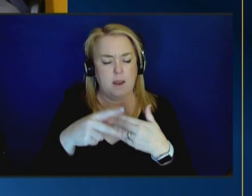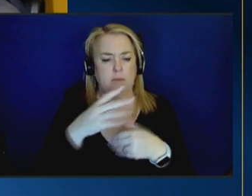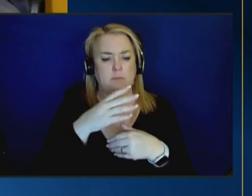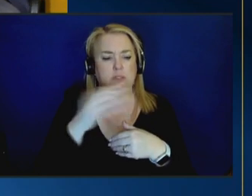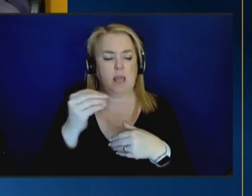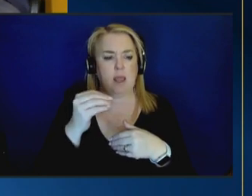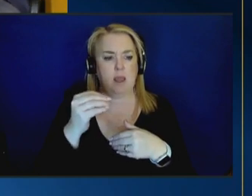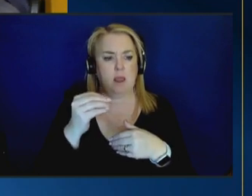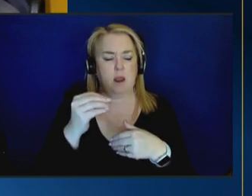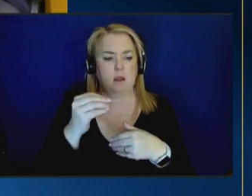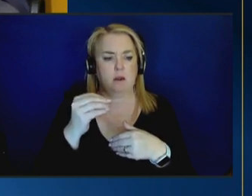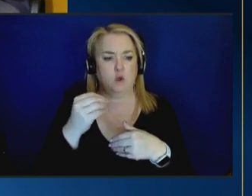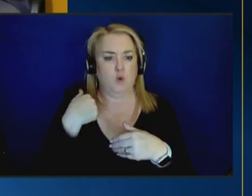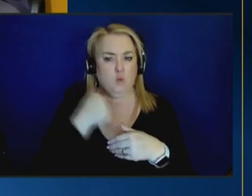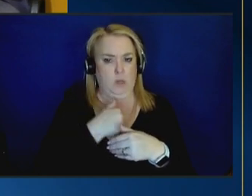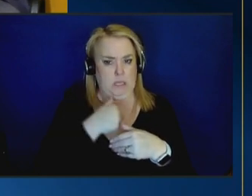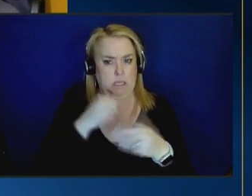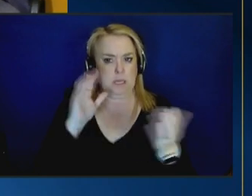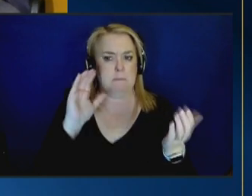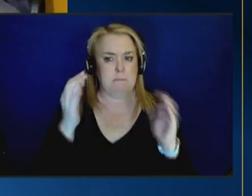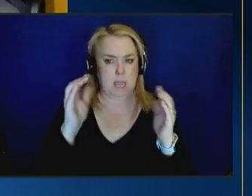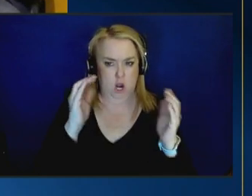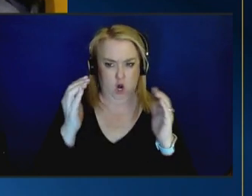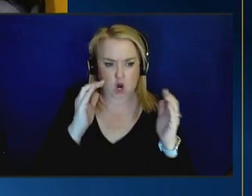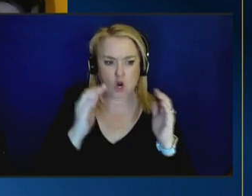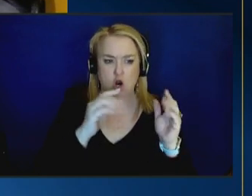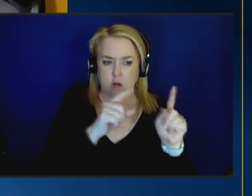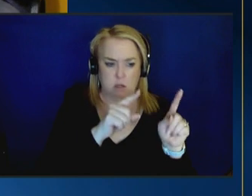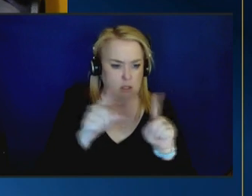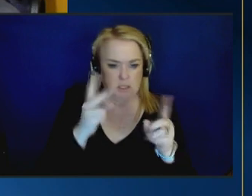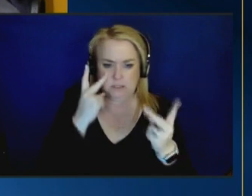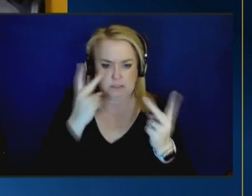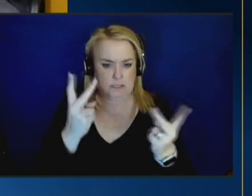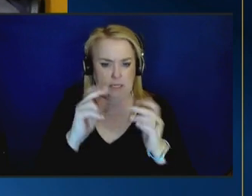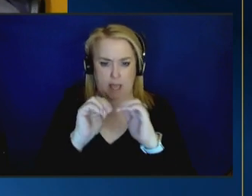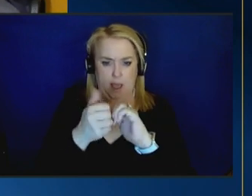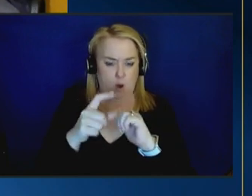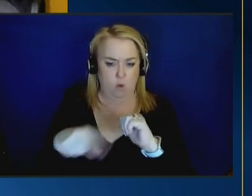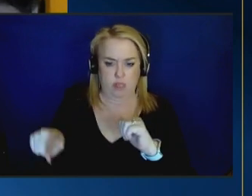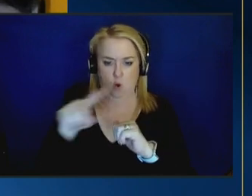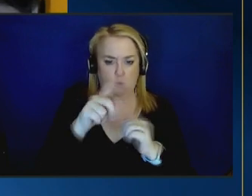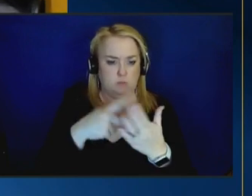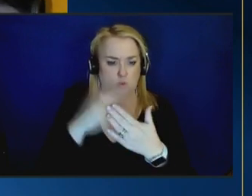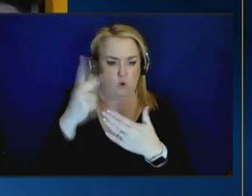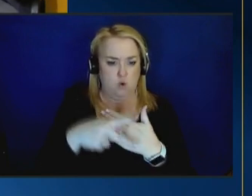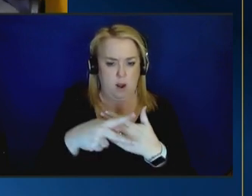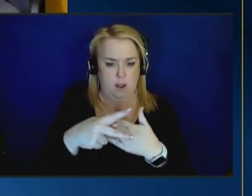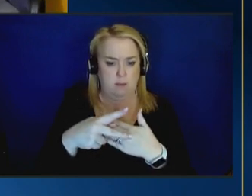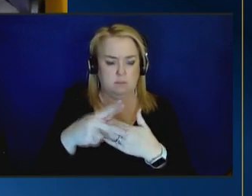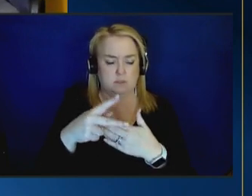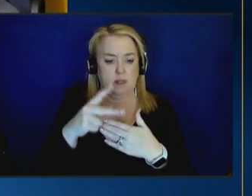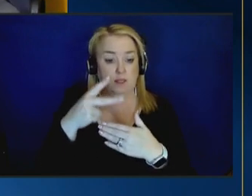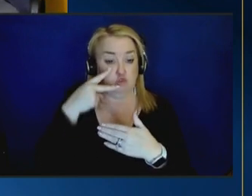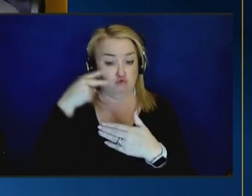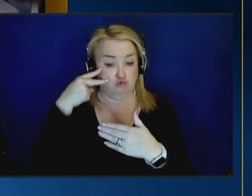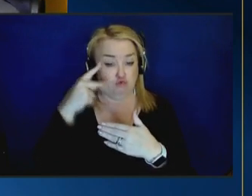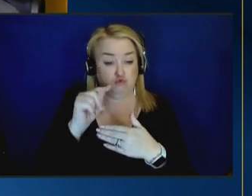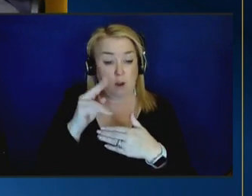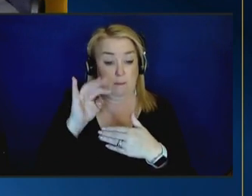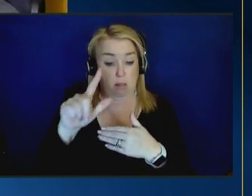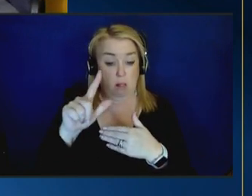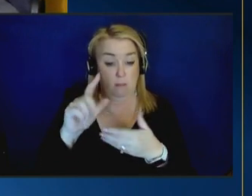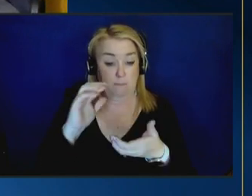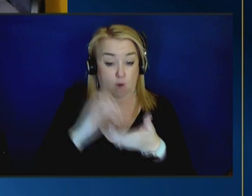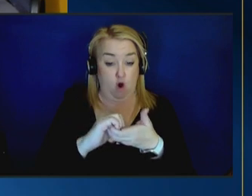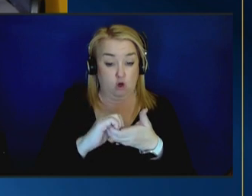we compare those and we look at how those programs that our tribal partners utilize how they differ from ours and how can